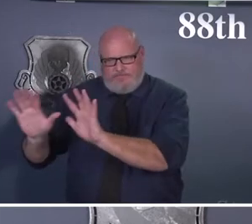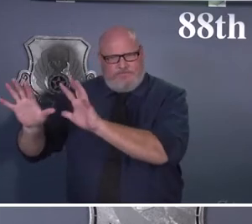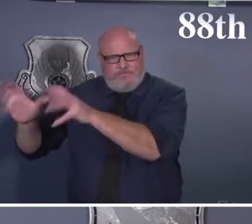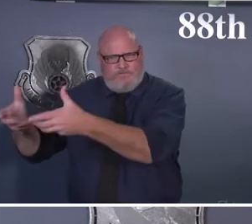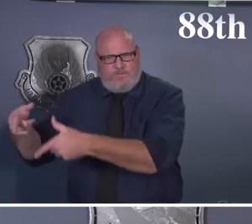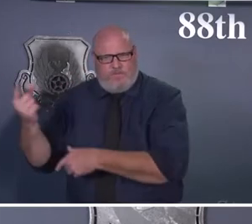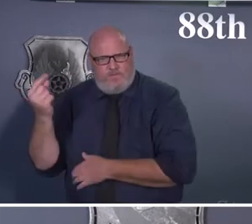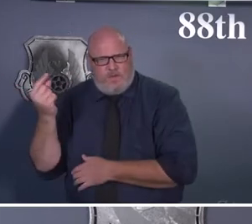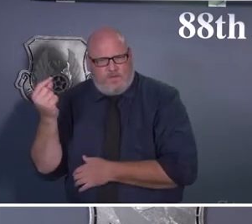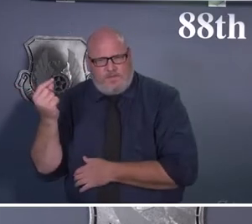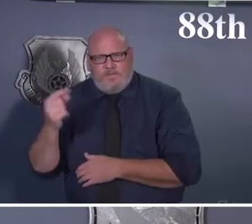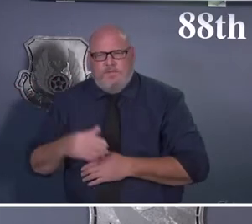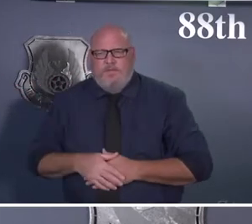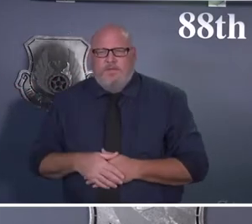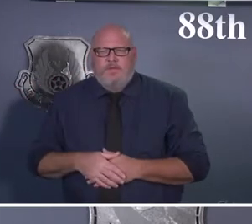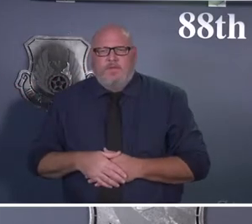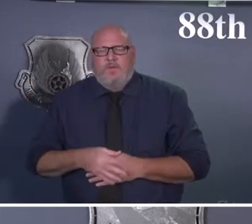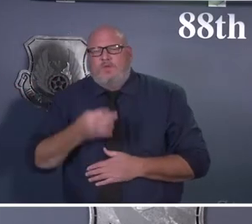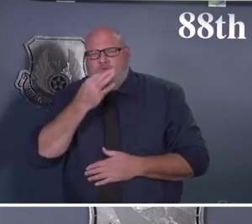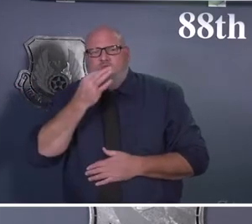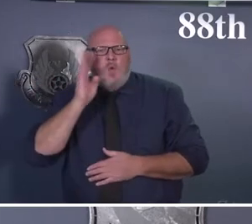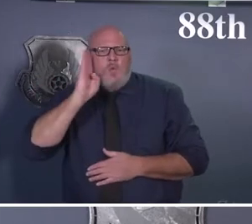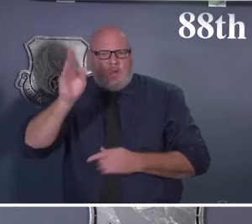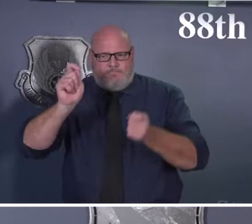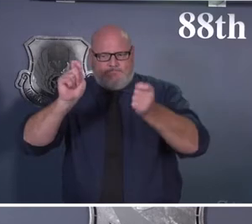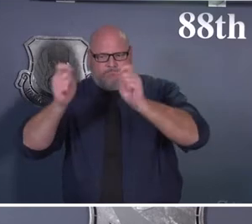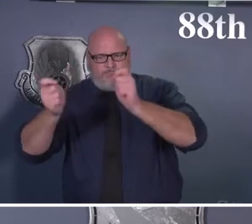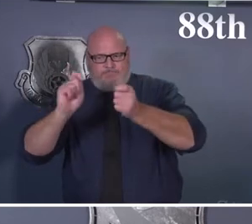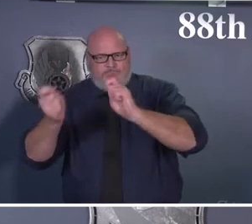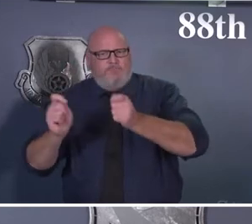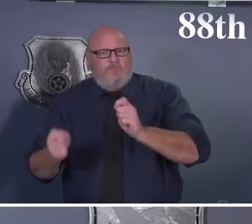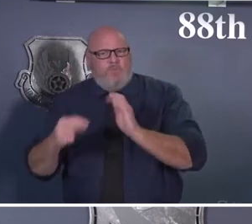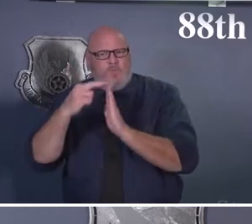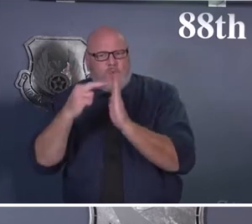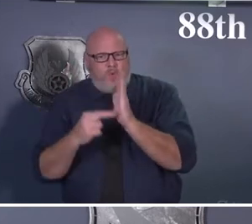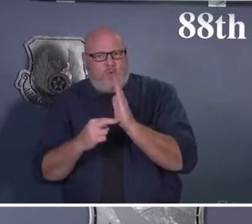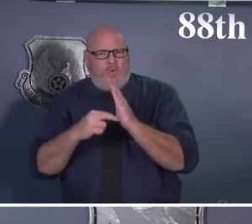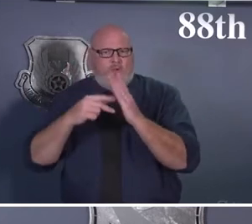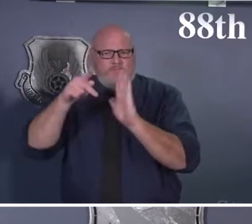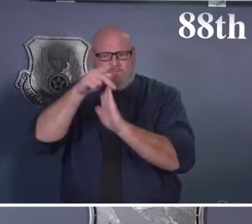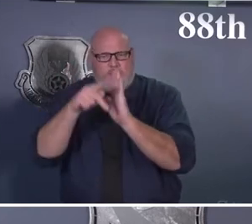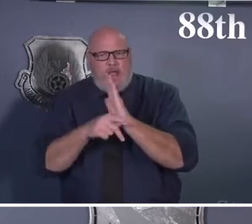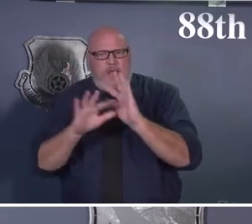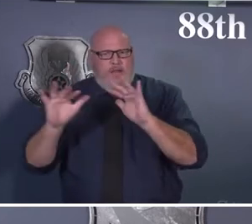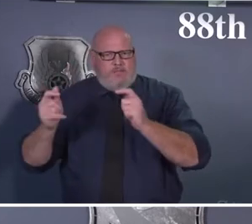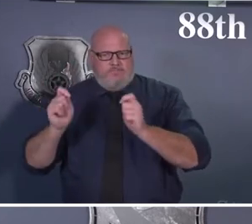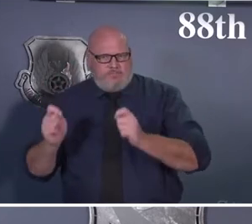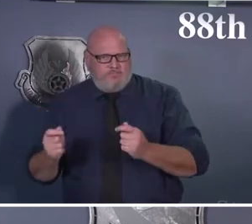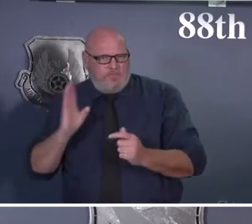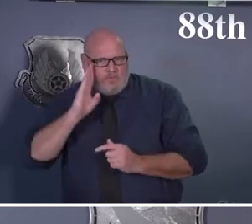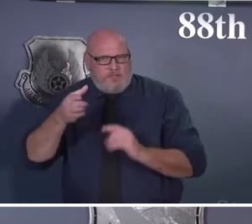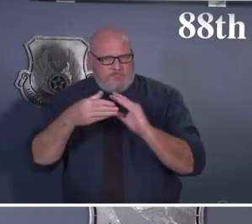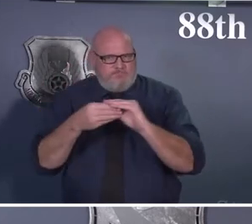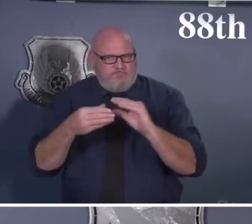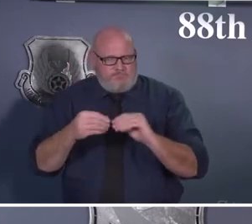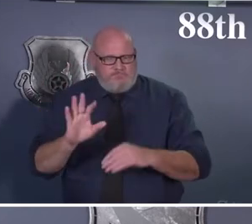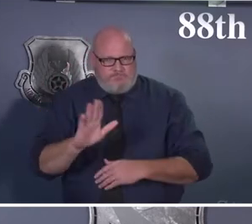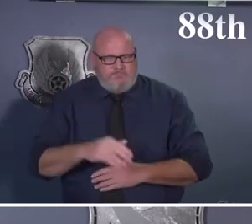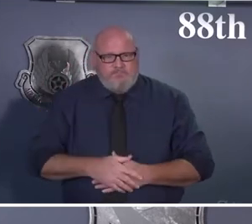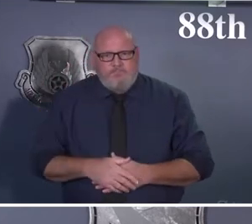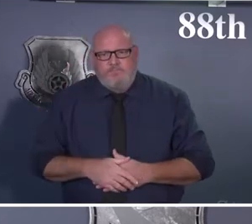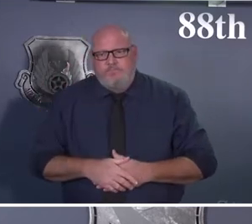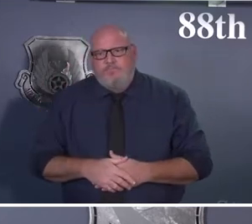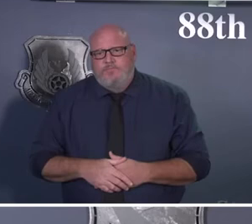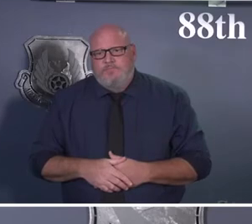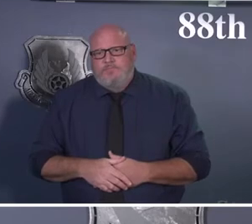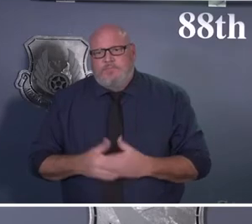given what has happened over the course of the past month and what we see going to the future. So I kind of want to take a moment